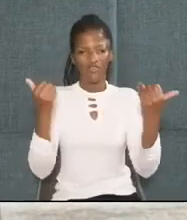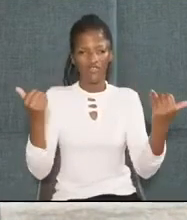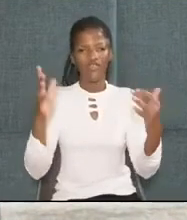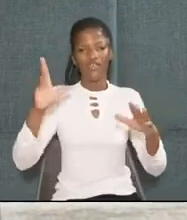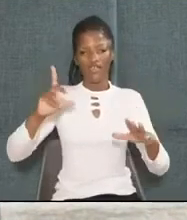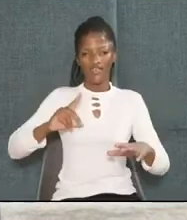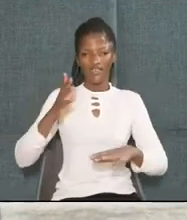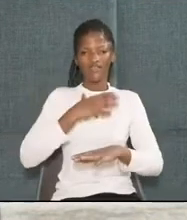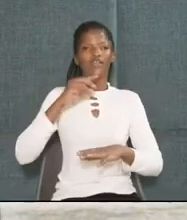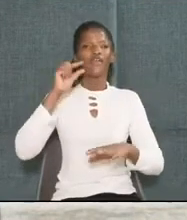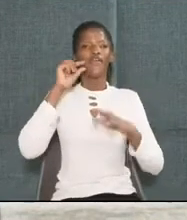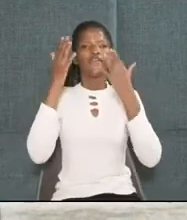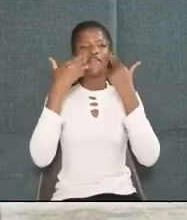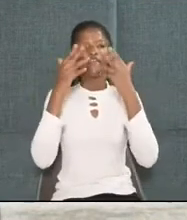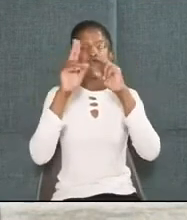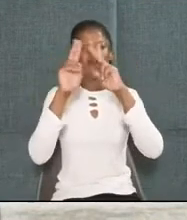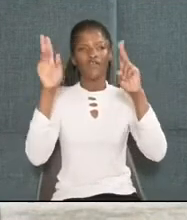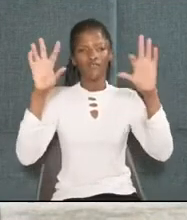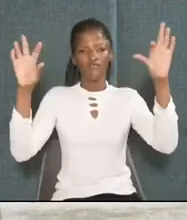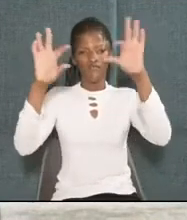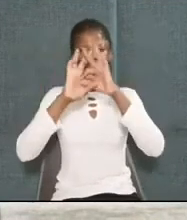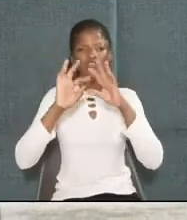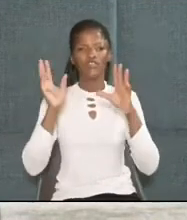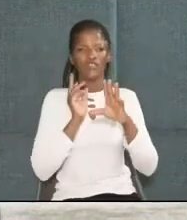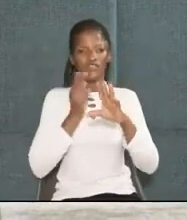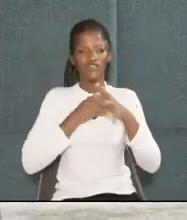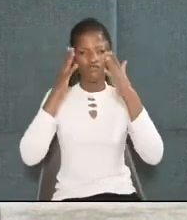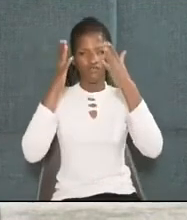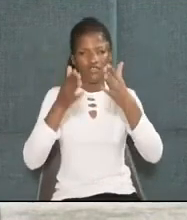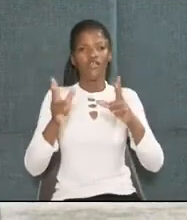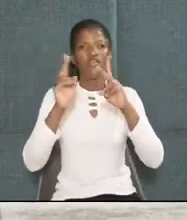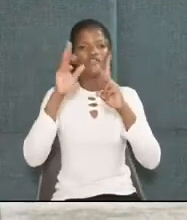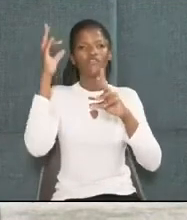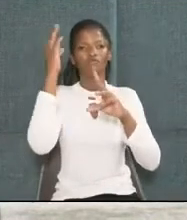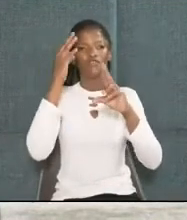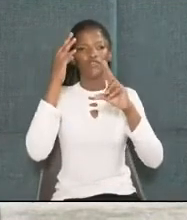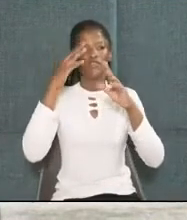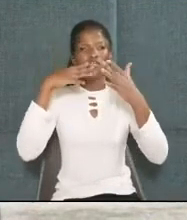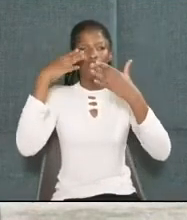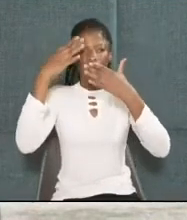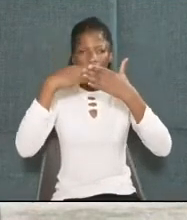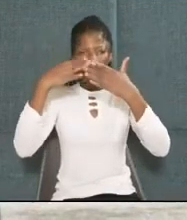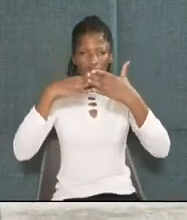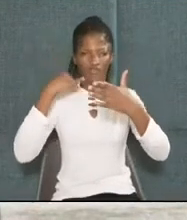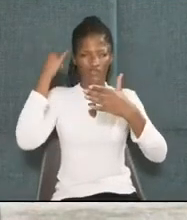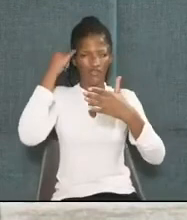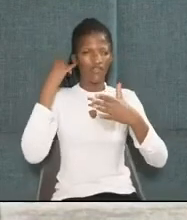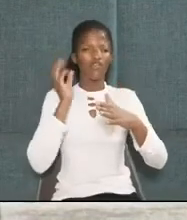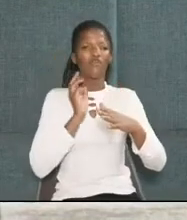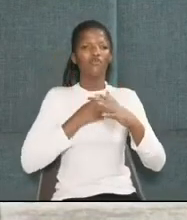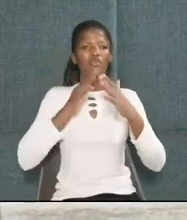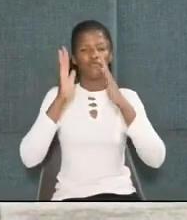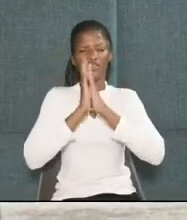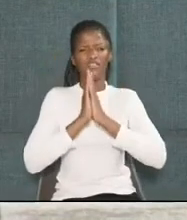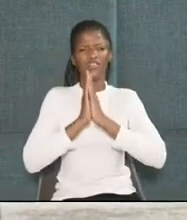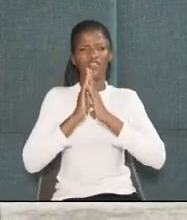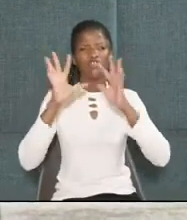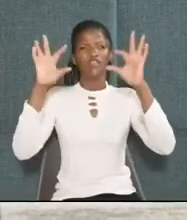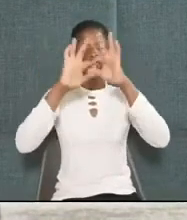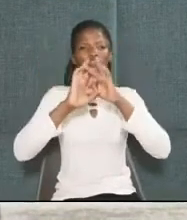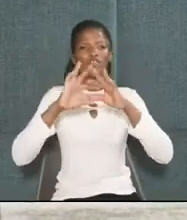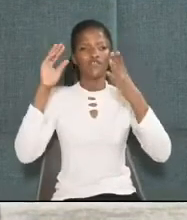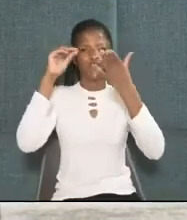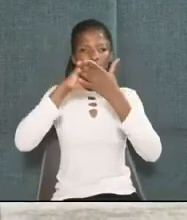and gentlemen, thank you so much for joining us today as we learnt about our topic Beyond Jerusalem. We pray that you'll join us again next